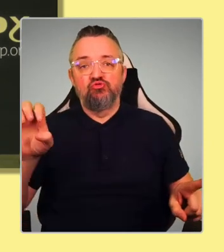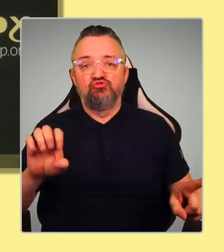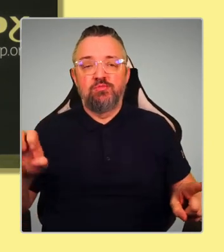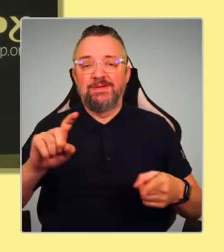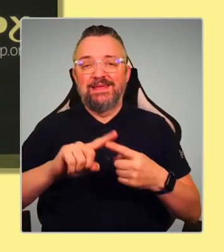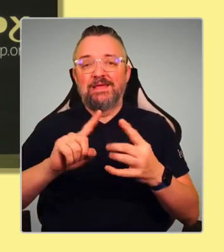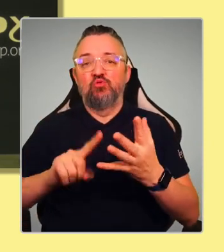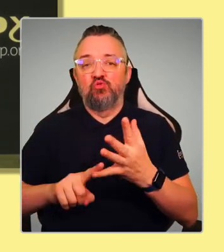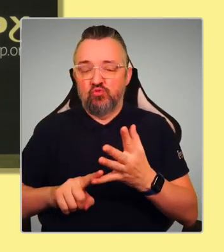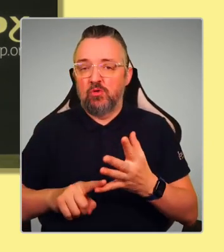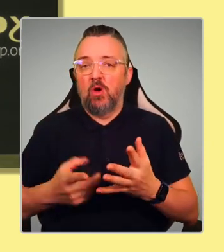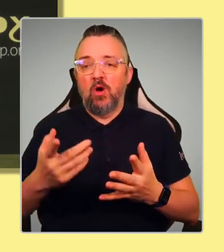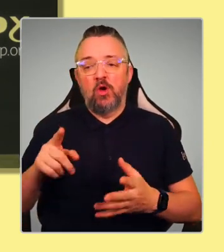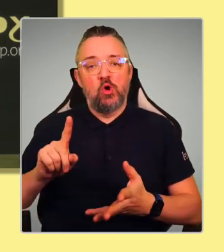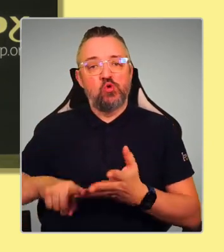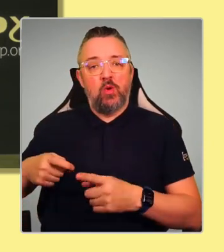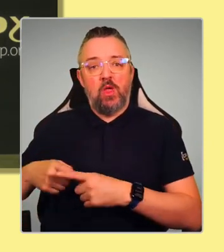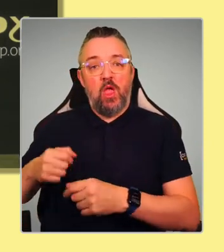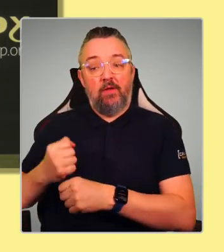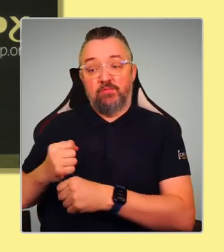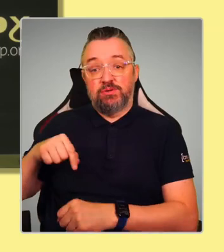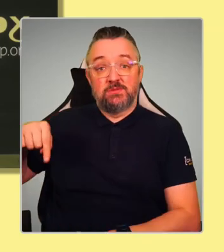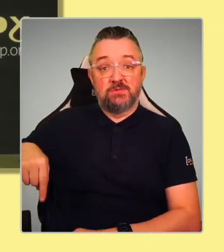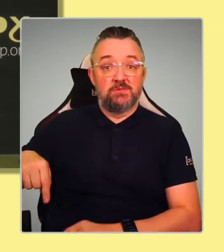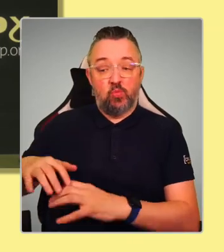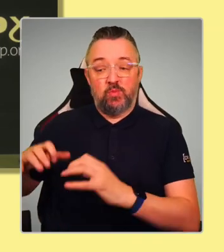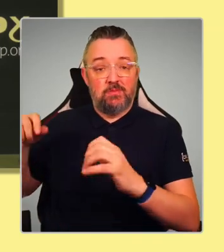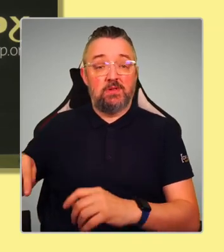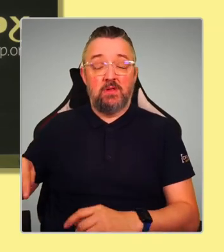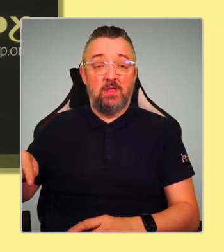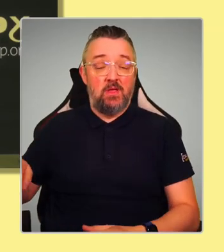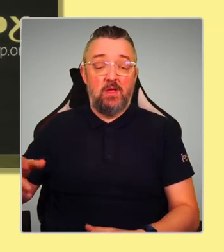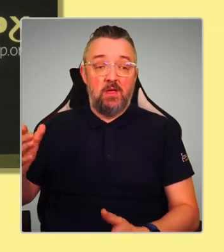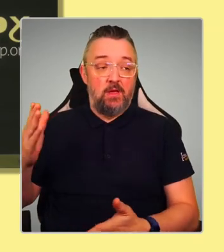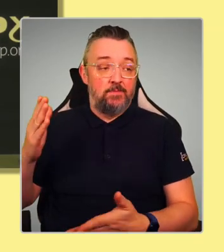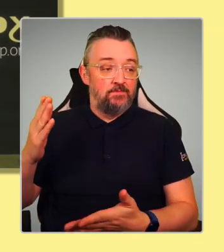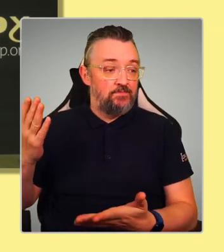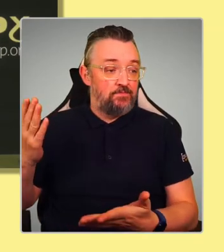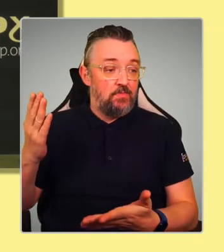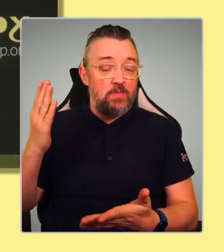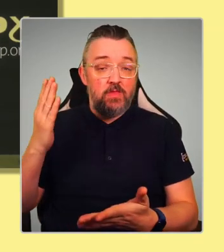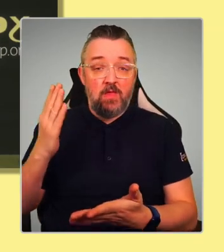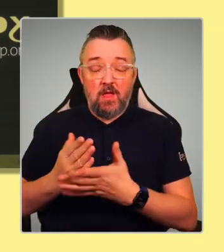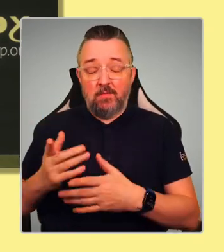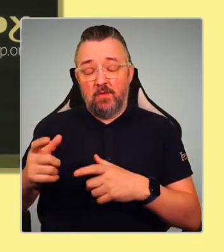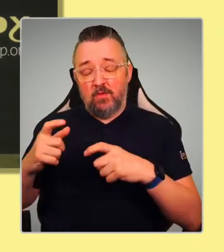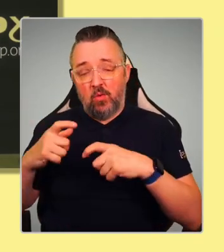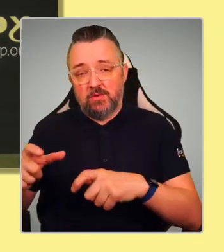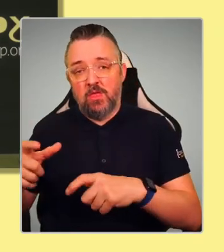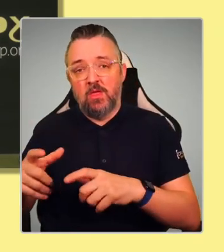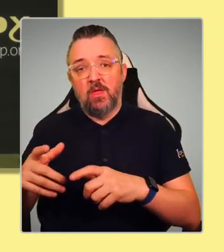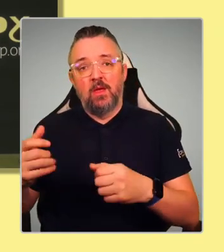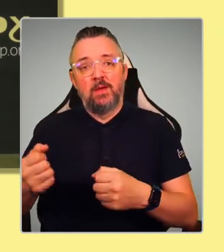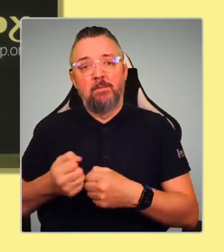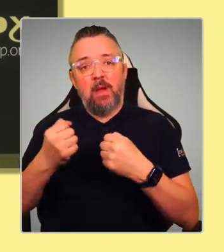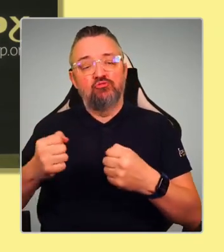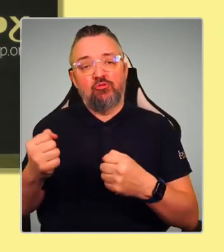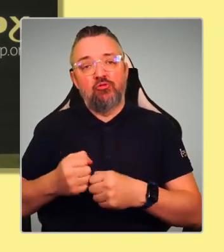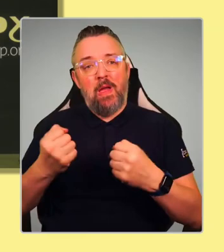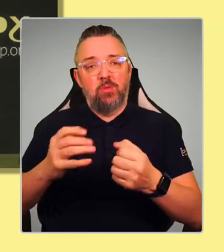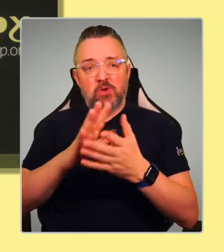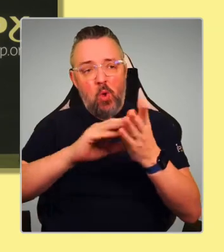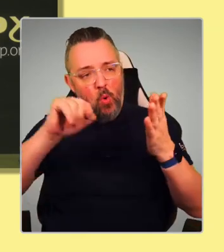government that's just absolutely, constantly eroding devolution. So these